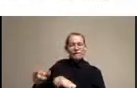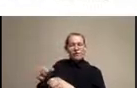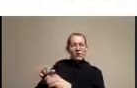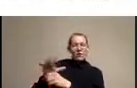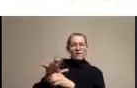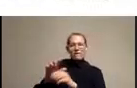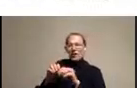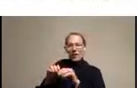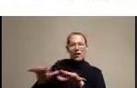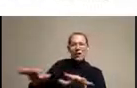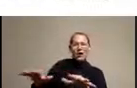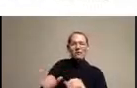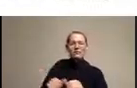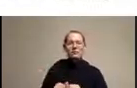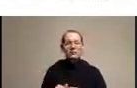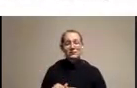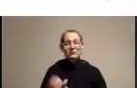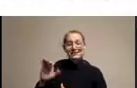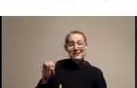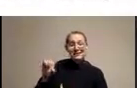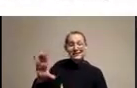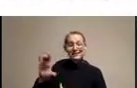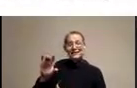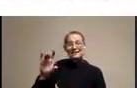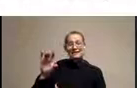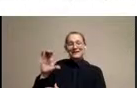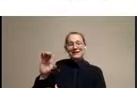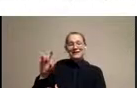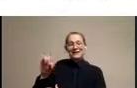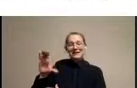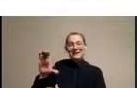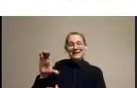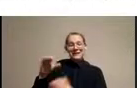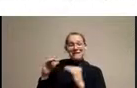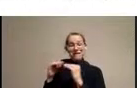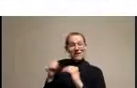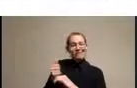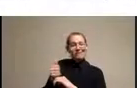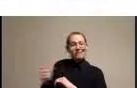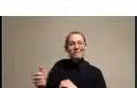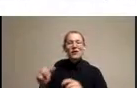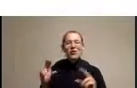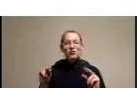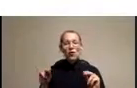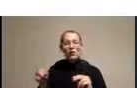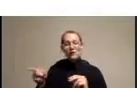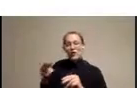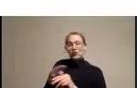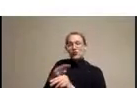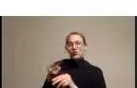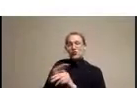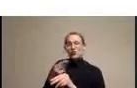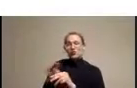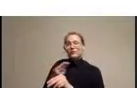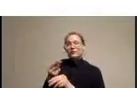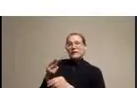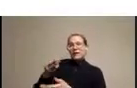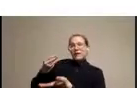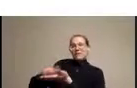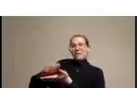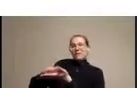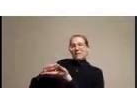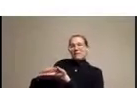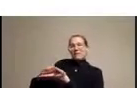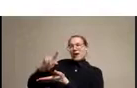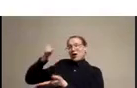think the CDC was actually working with the resources that available. And we did not make resources available to CDC before COVID. But all of this resulted in us really